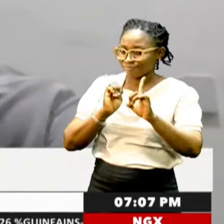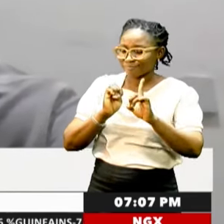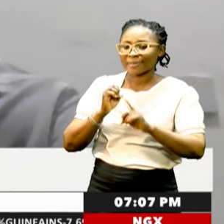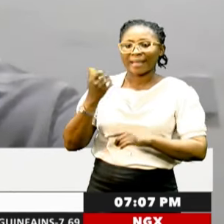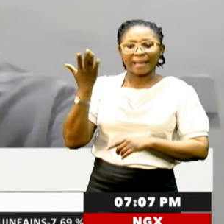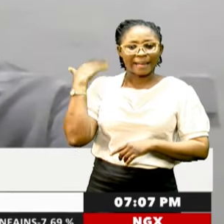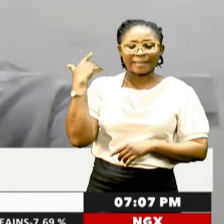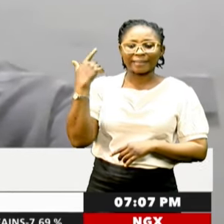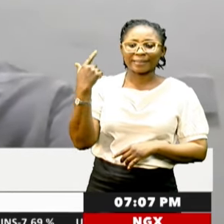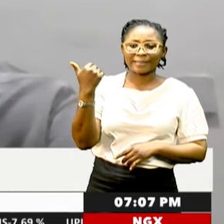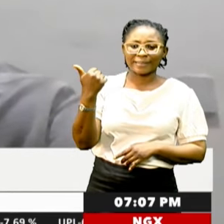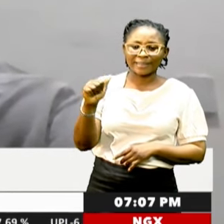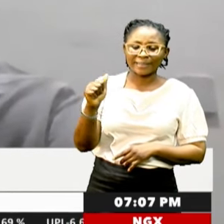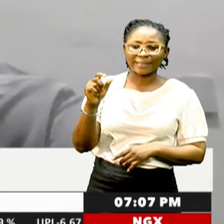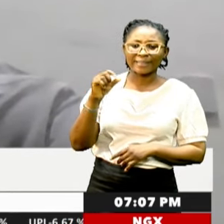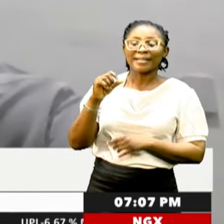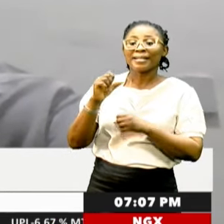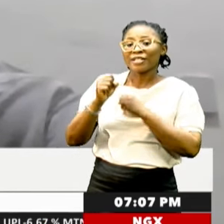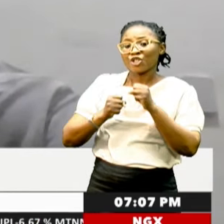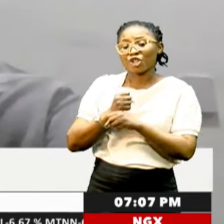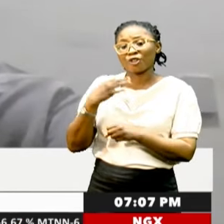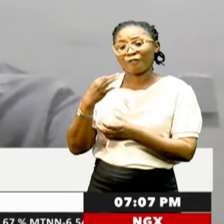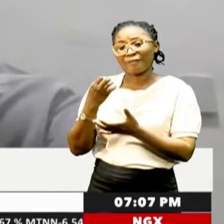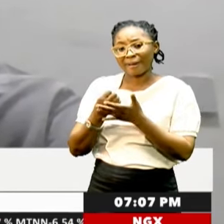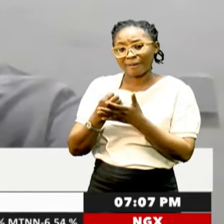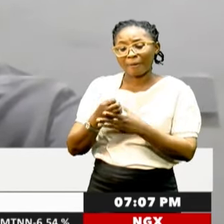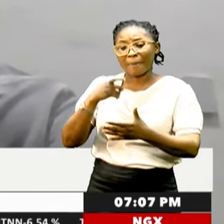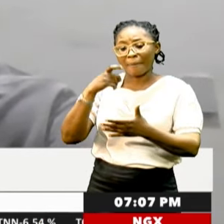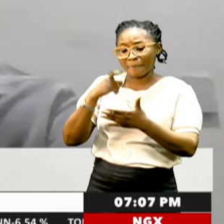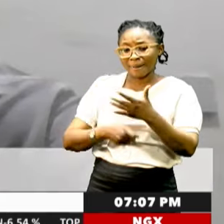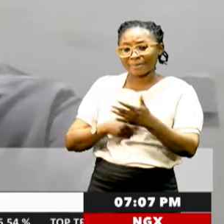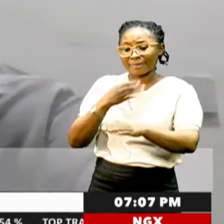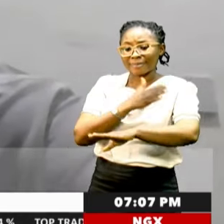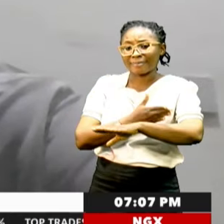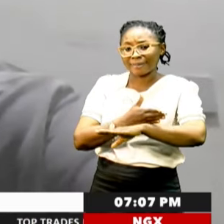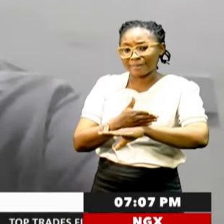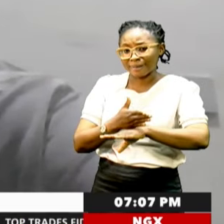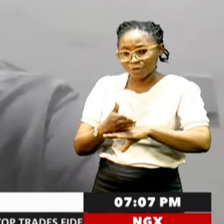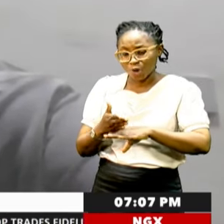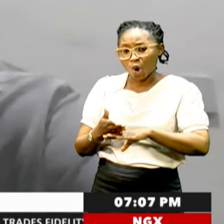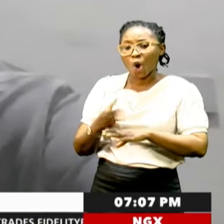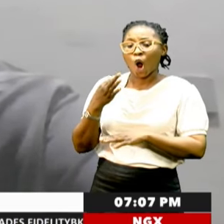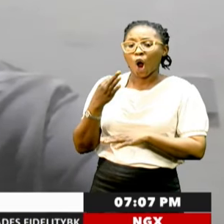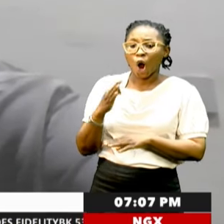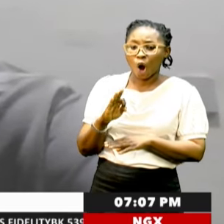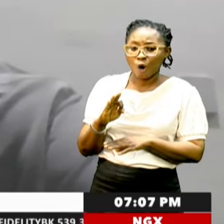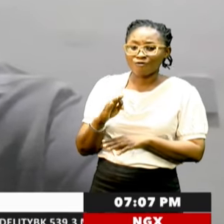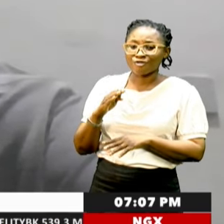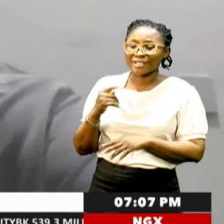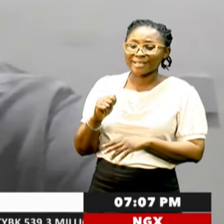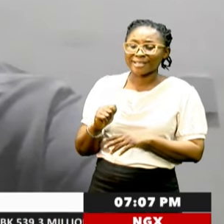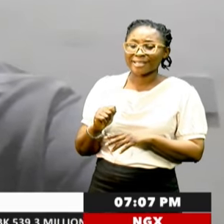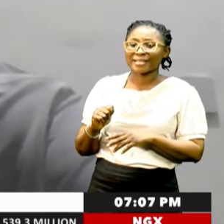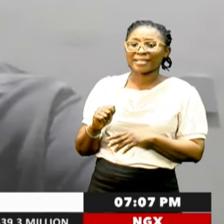of economic crisis, of recession, of the stride